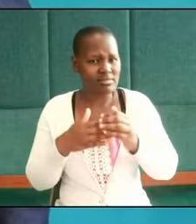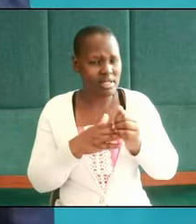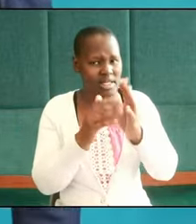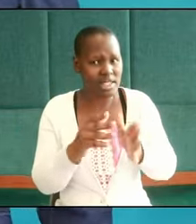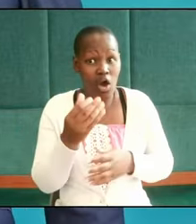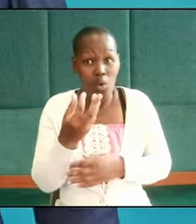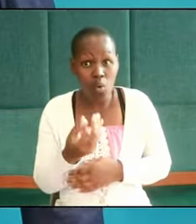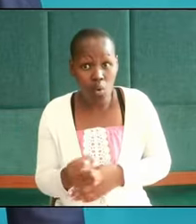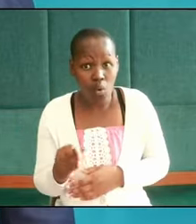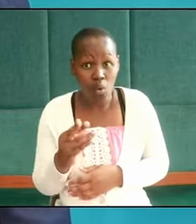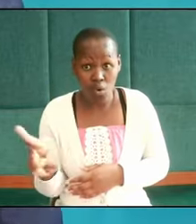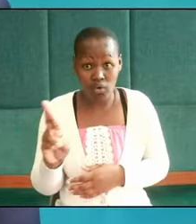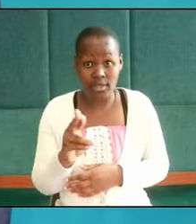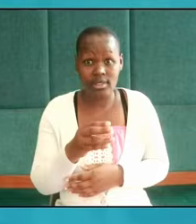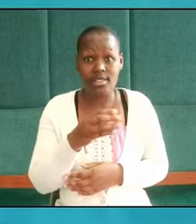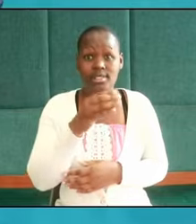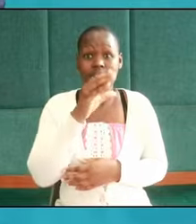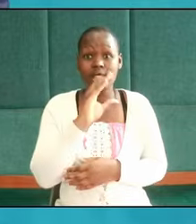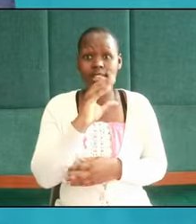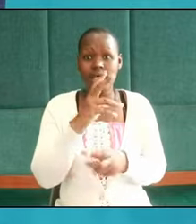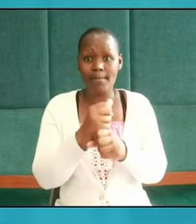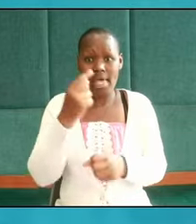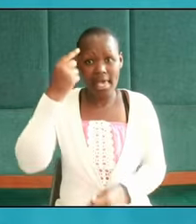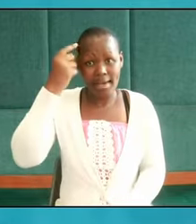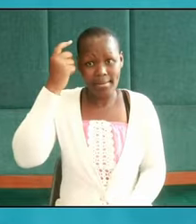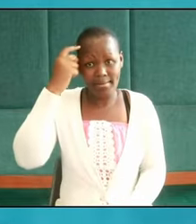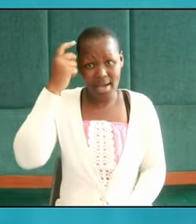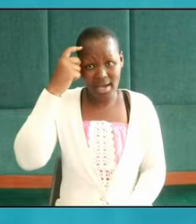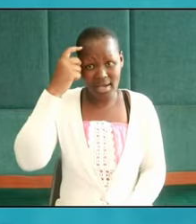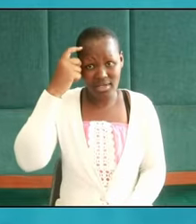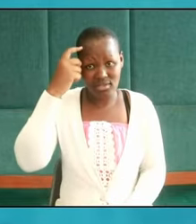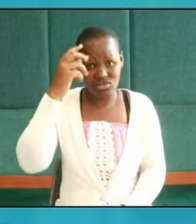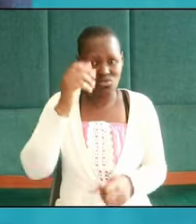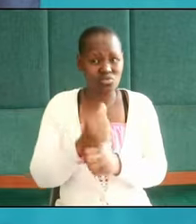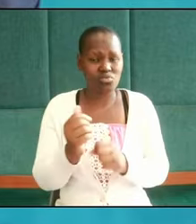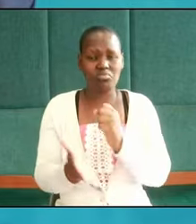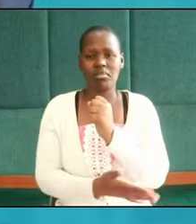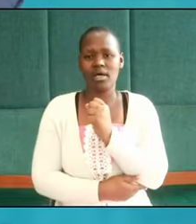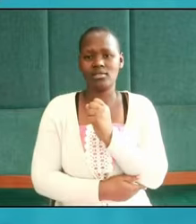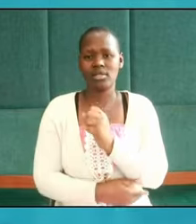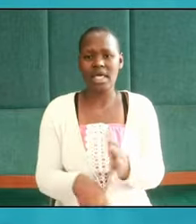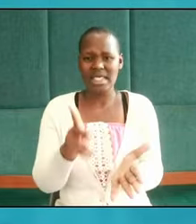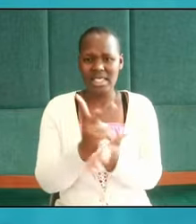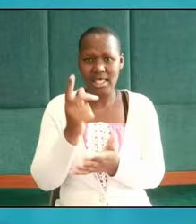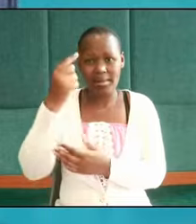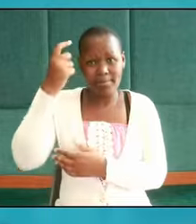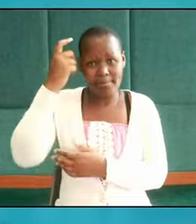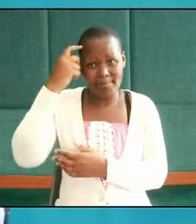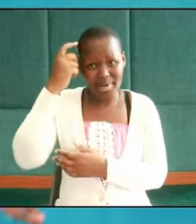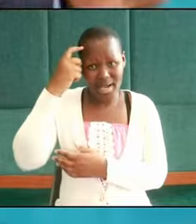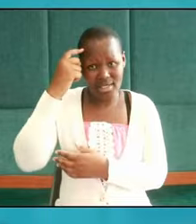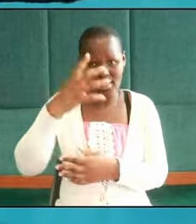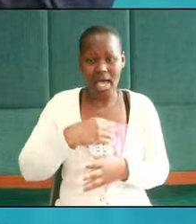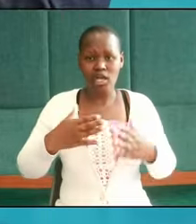drinks will make your mind perform dismally keep your mind and